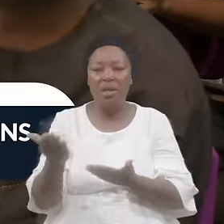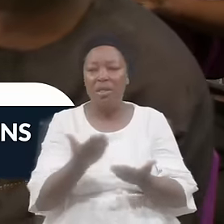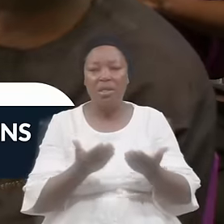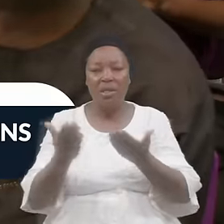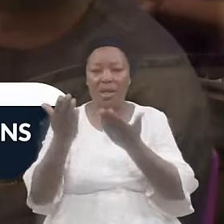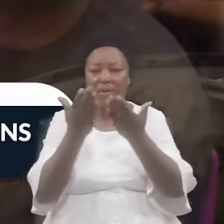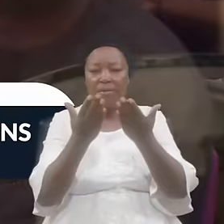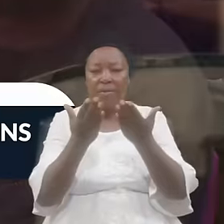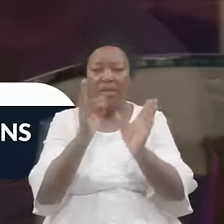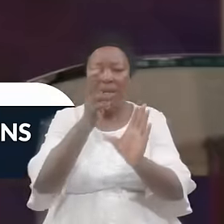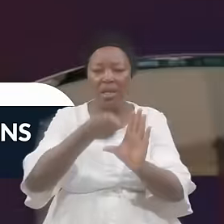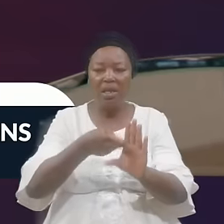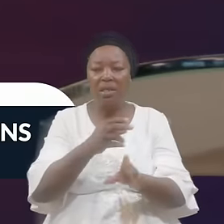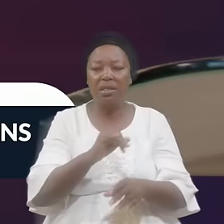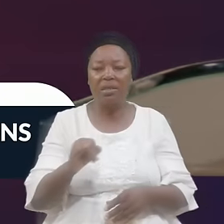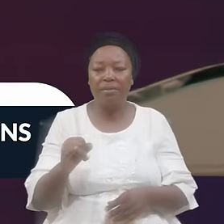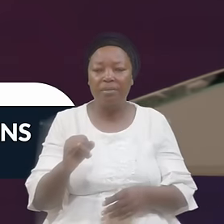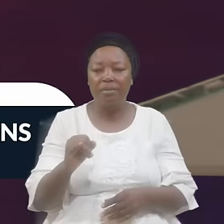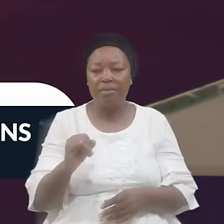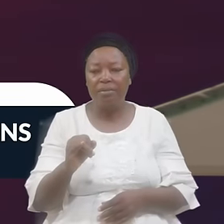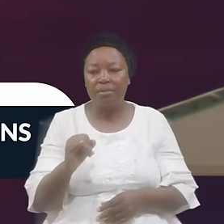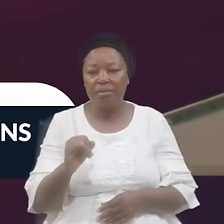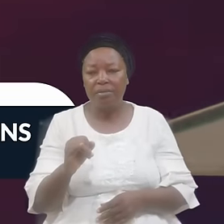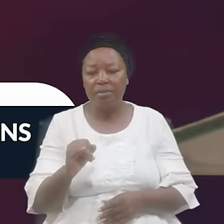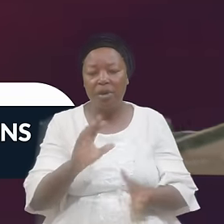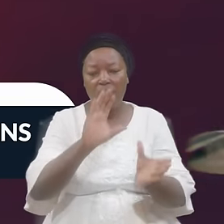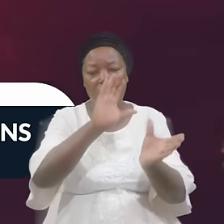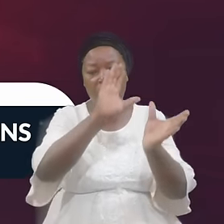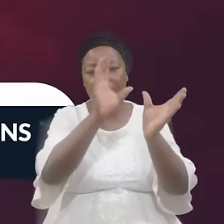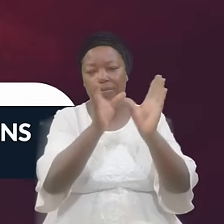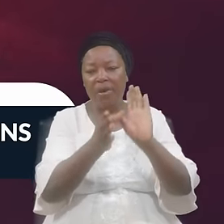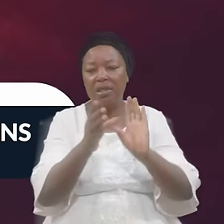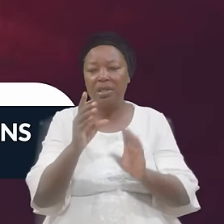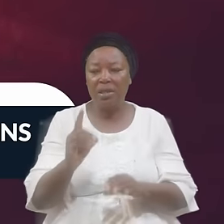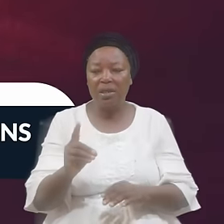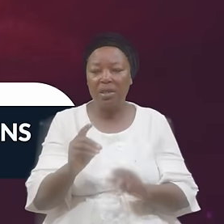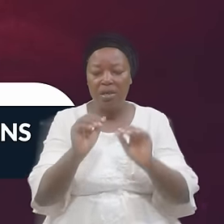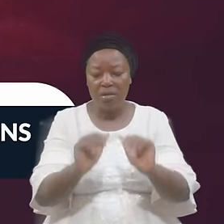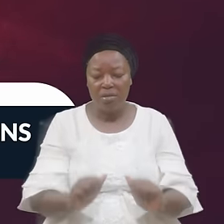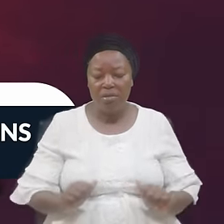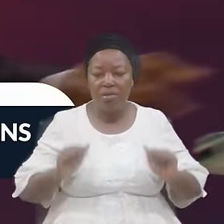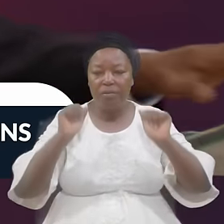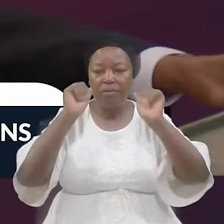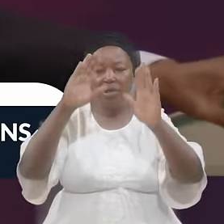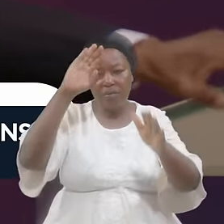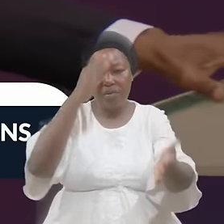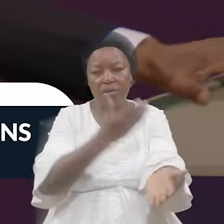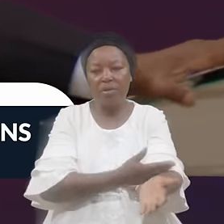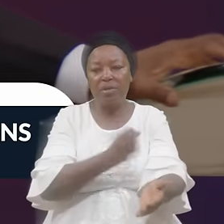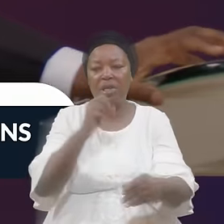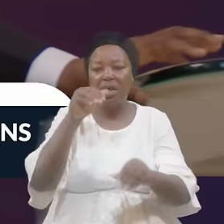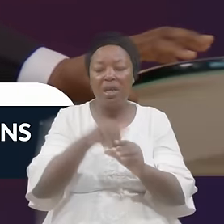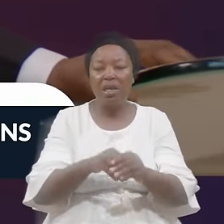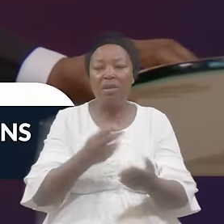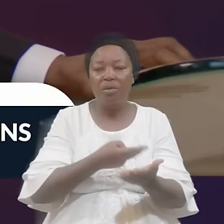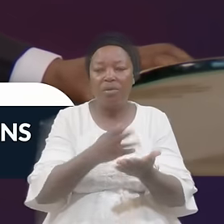Enlisting Converted Submissive Sons In